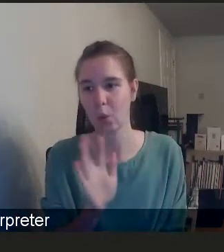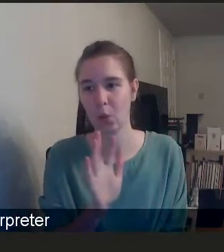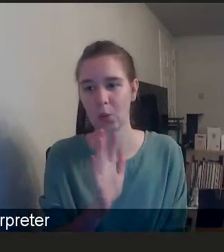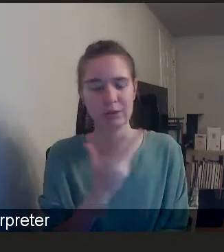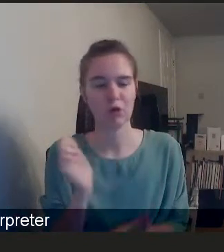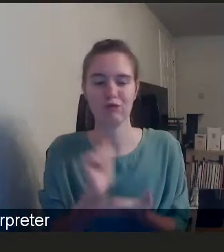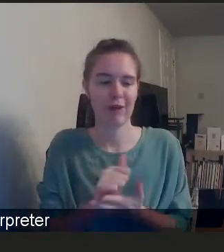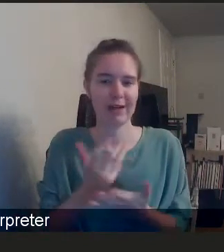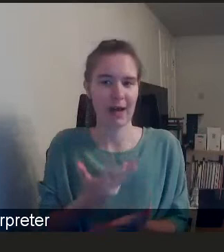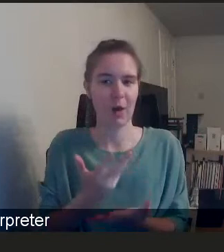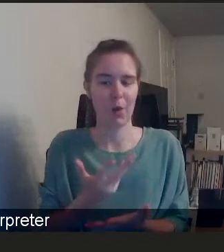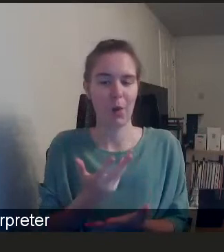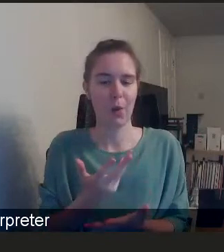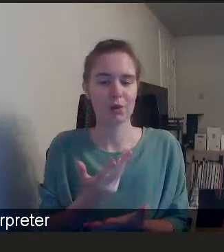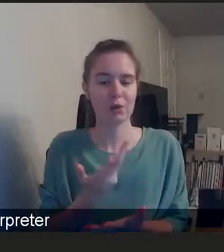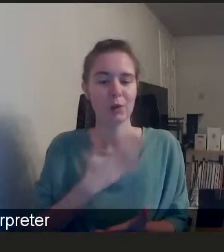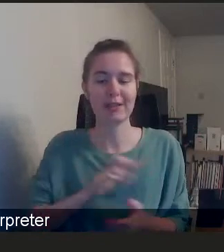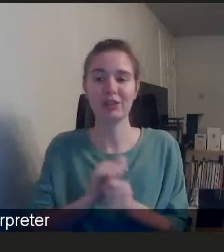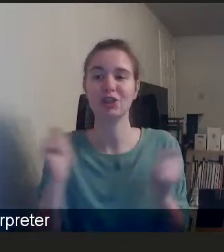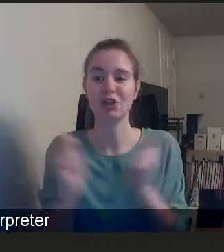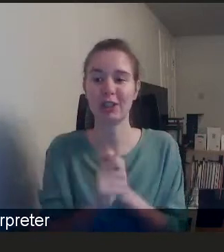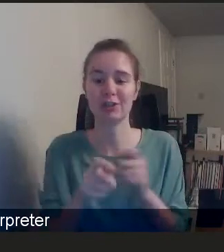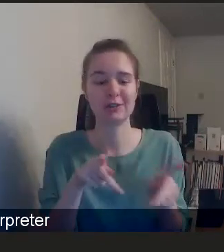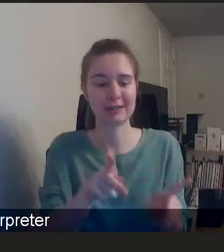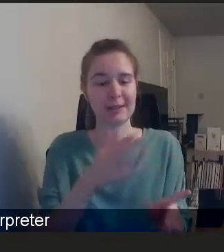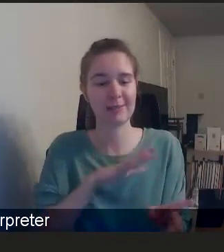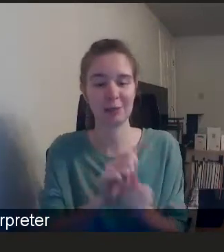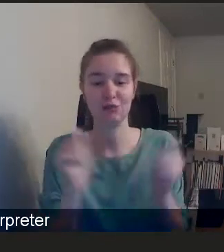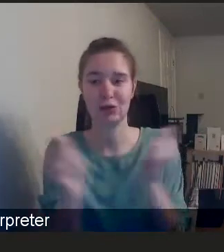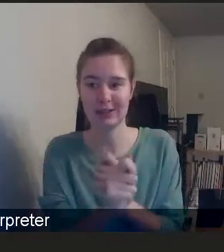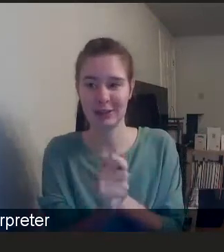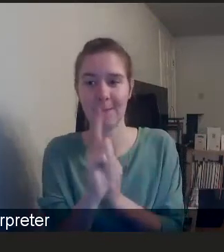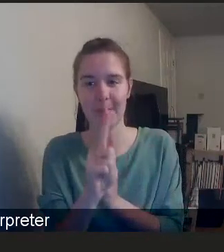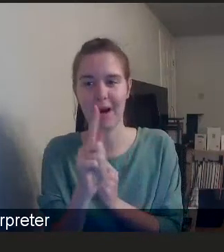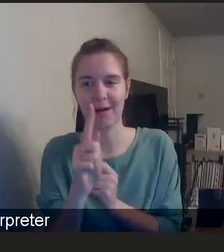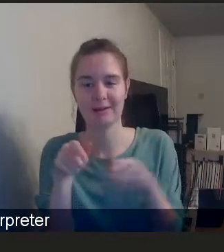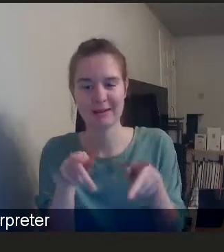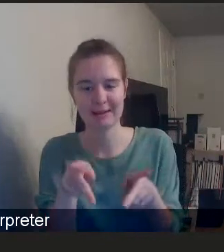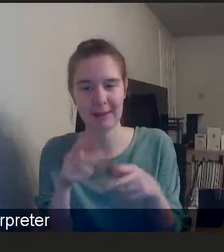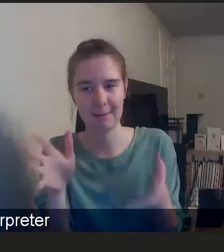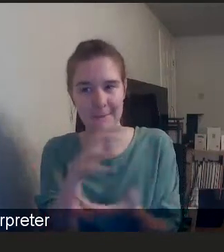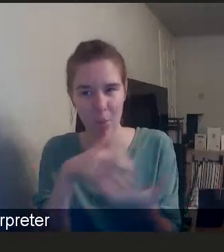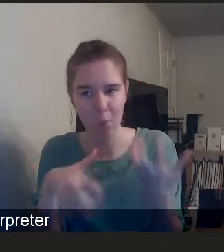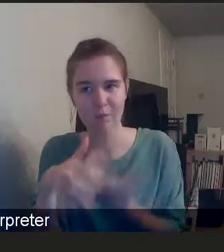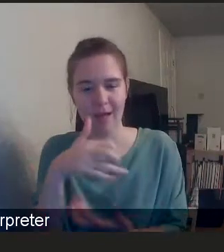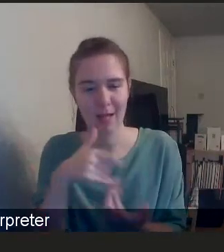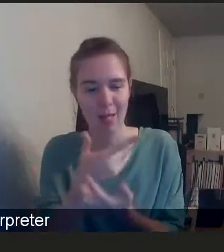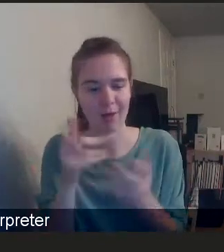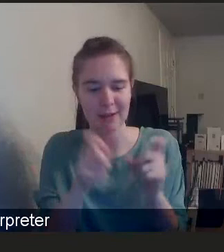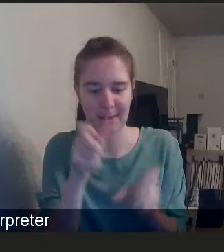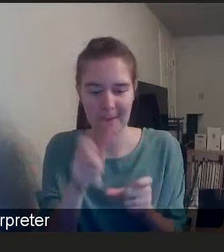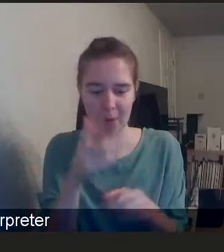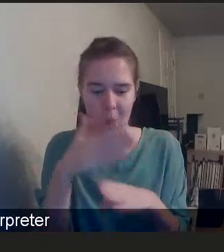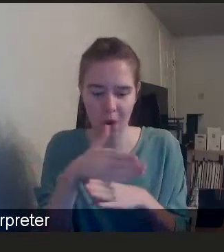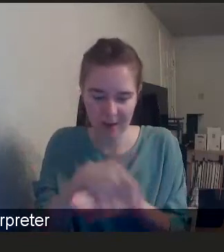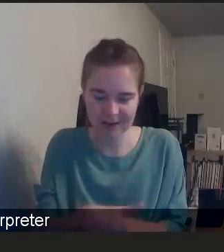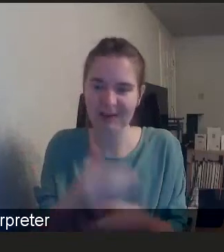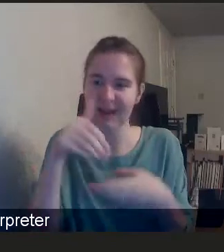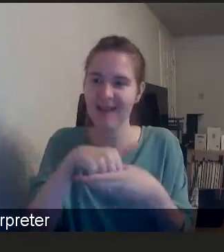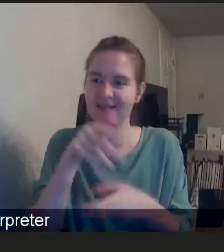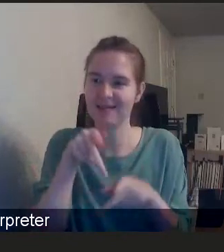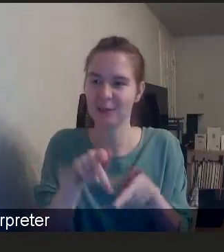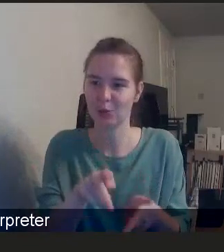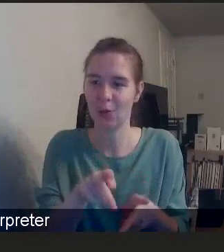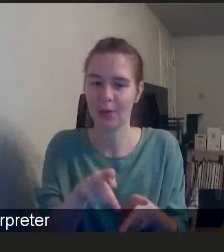And what we need is change across the system. And the system is complex. There's many people working within that system and kind of working to